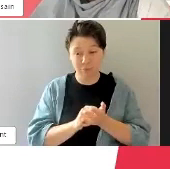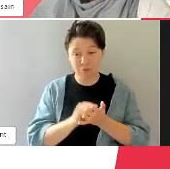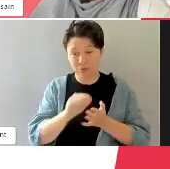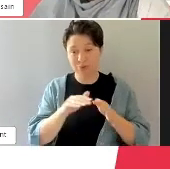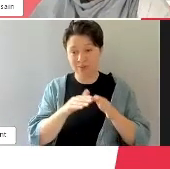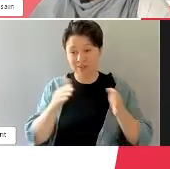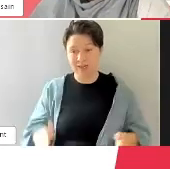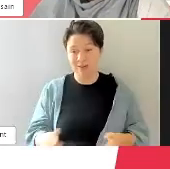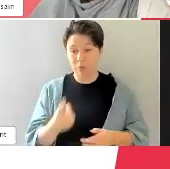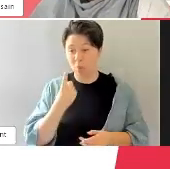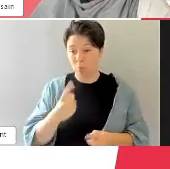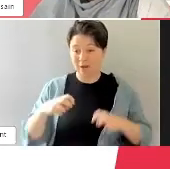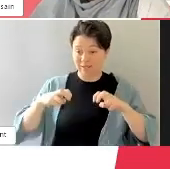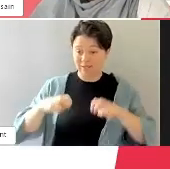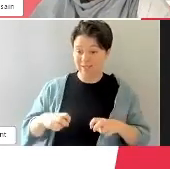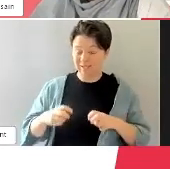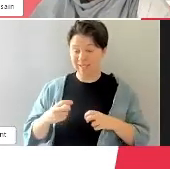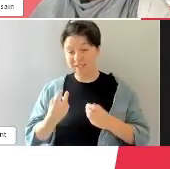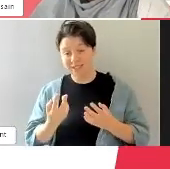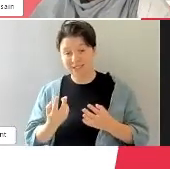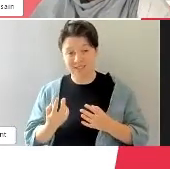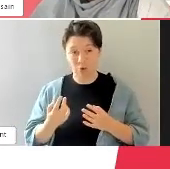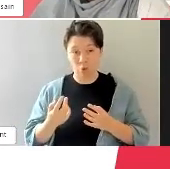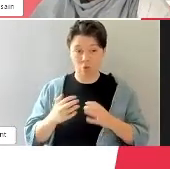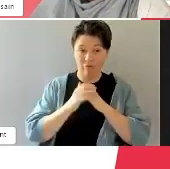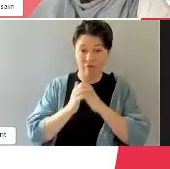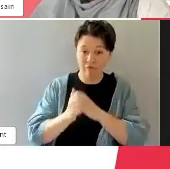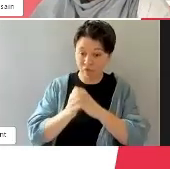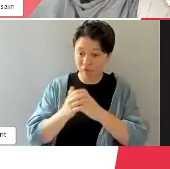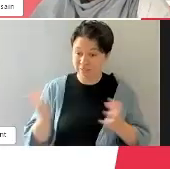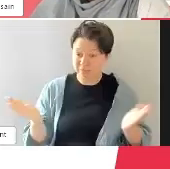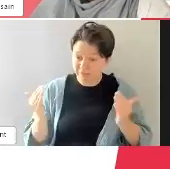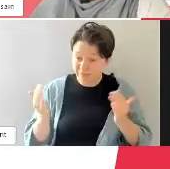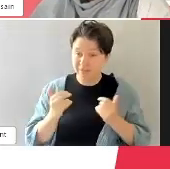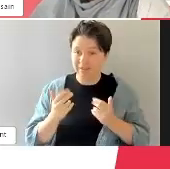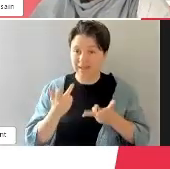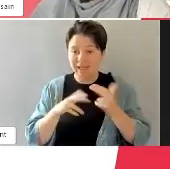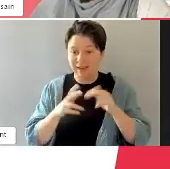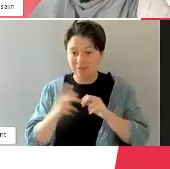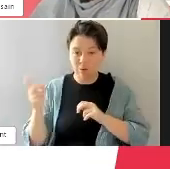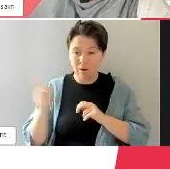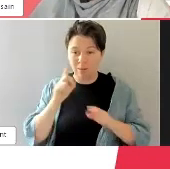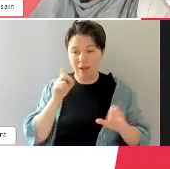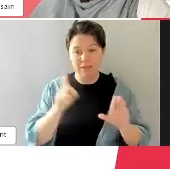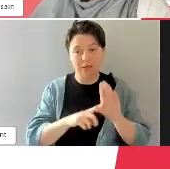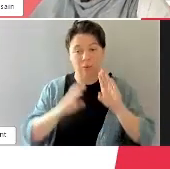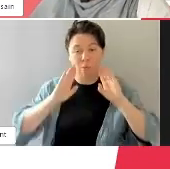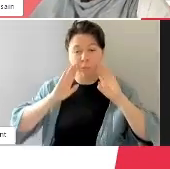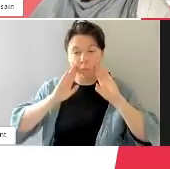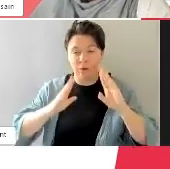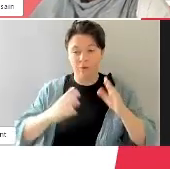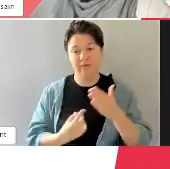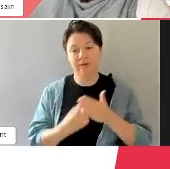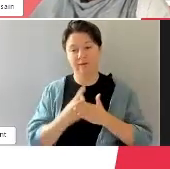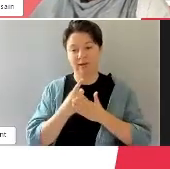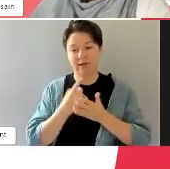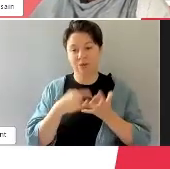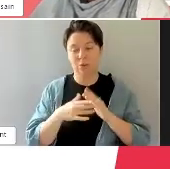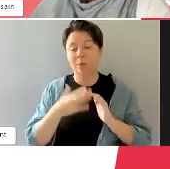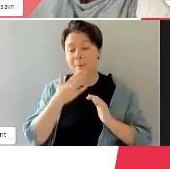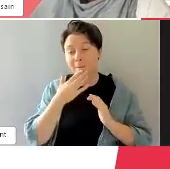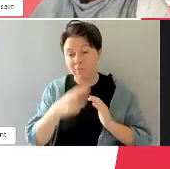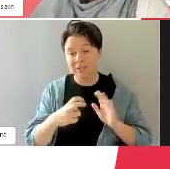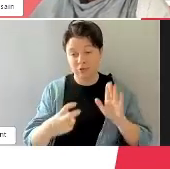get one seat. It's all right. You'll be amongst friends. Uh, if you came last year, was such a wonderful event. So please